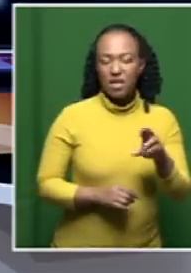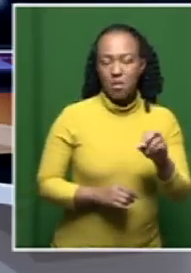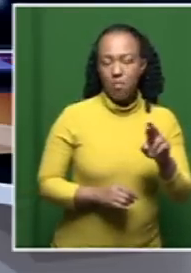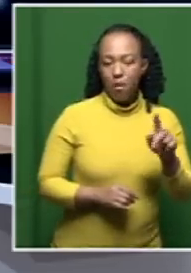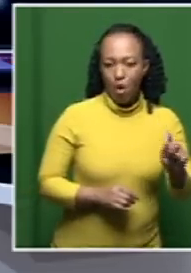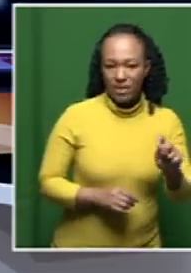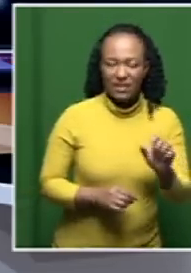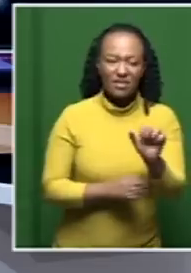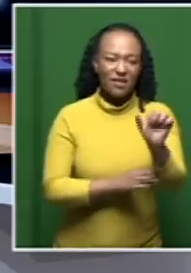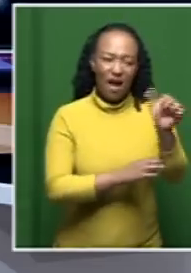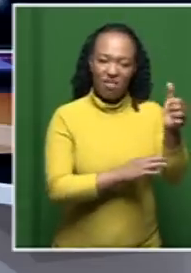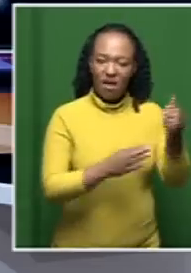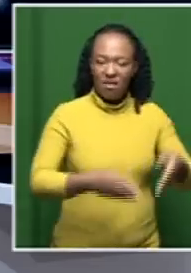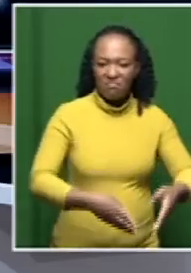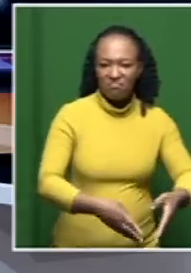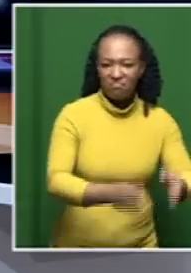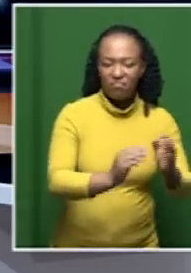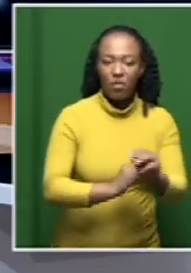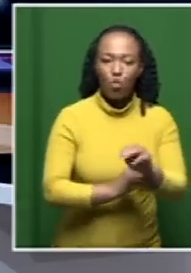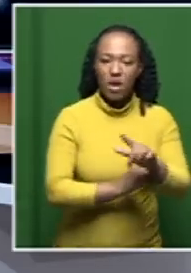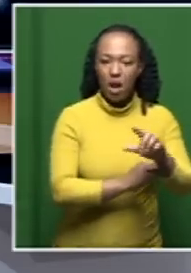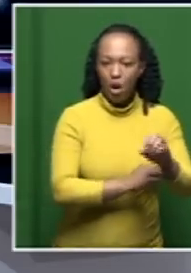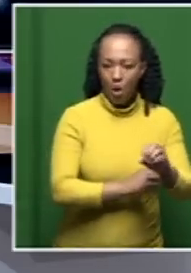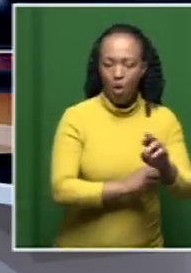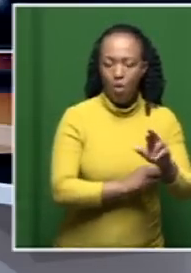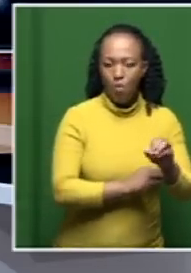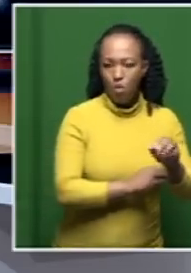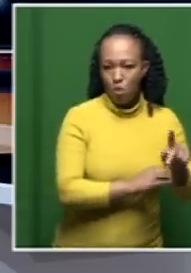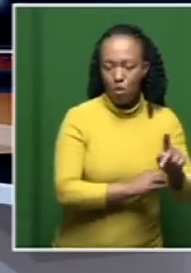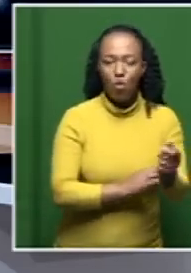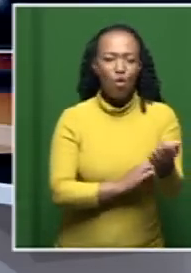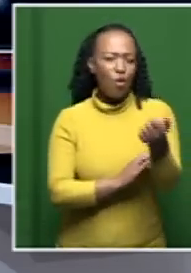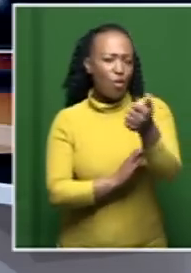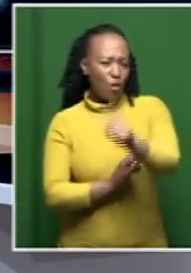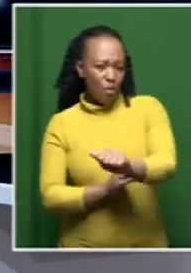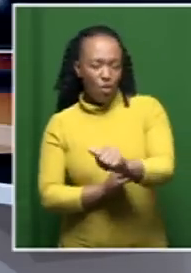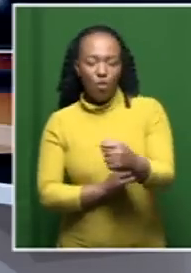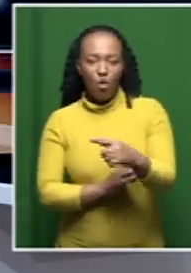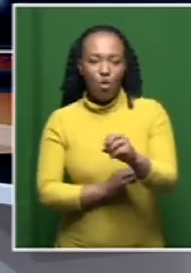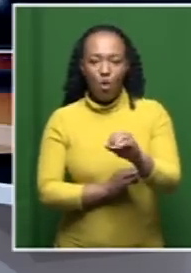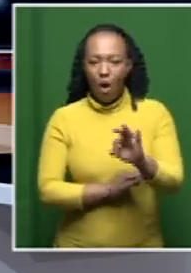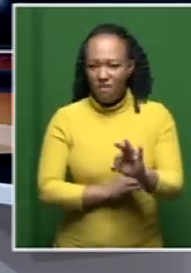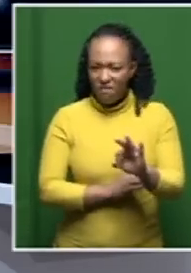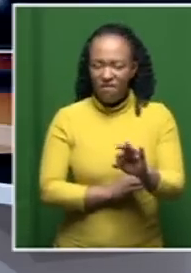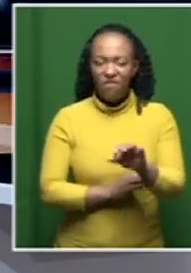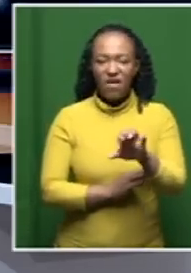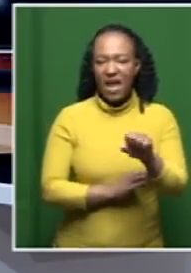Potketter Road in Willowbrook. Then Zansprake. Then Jackal Creek, Gopher State, Cosmos City,